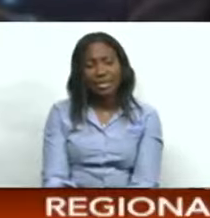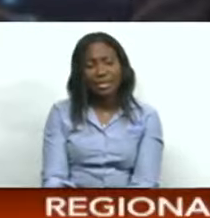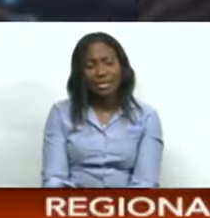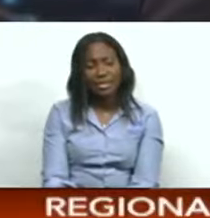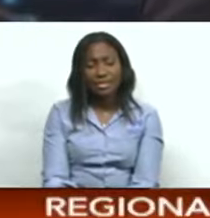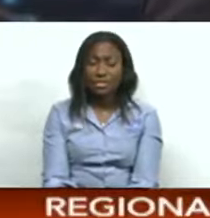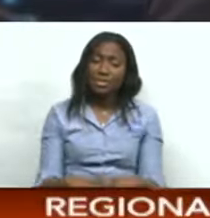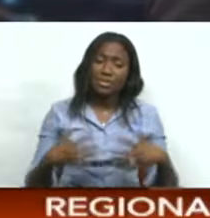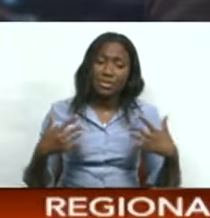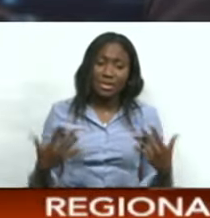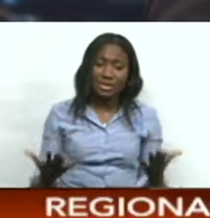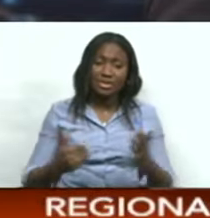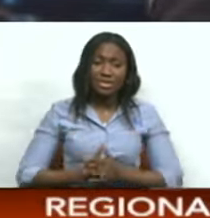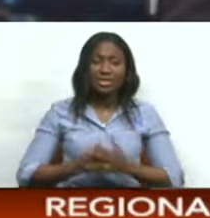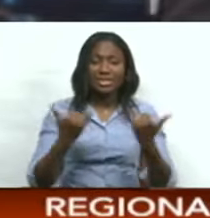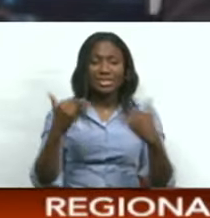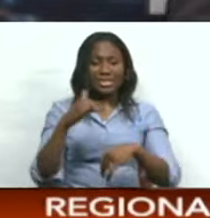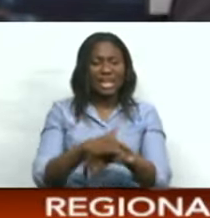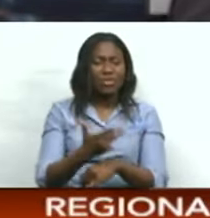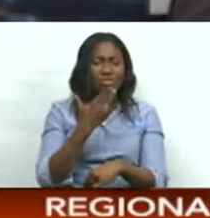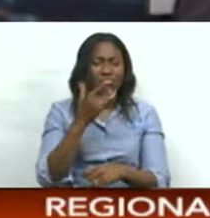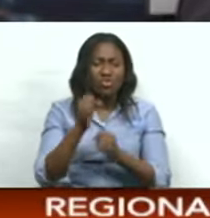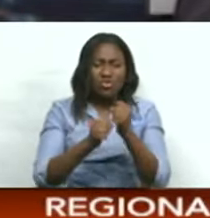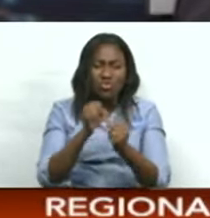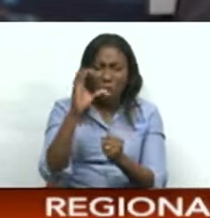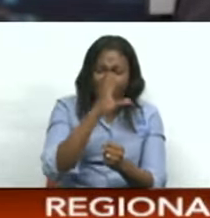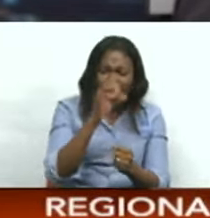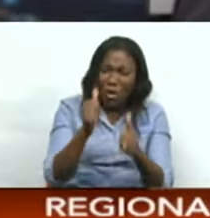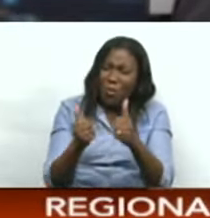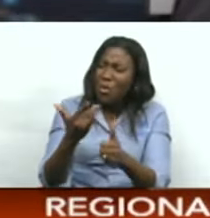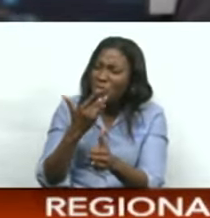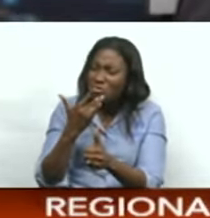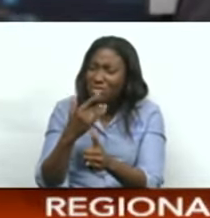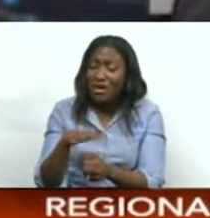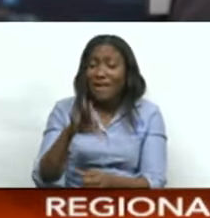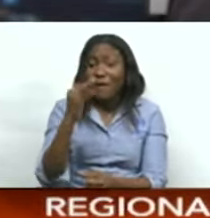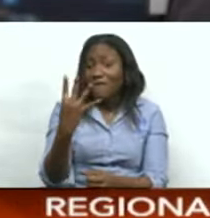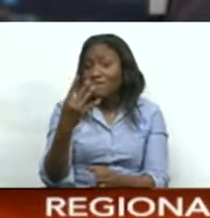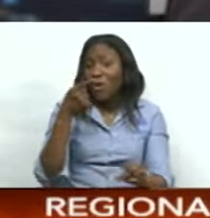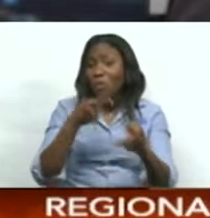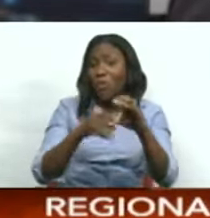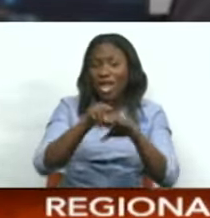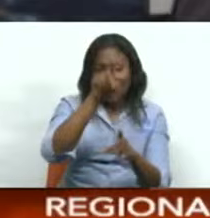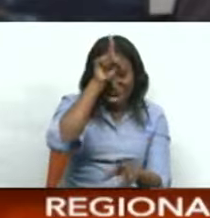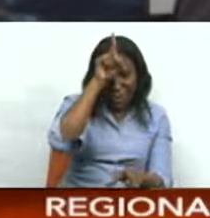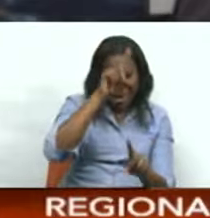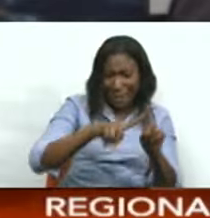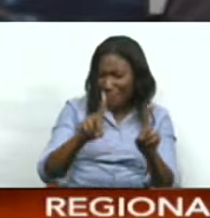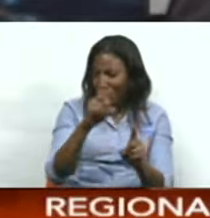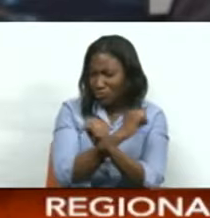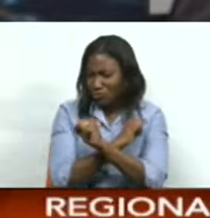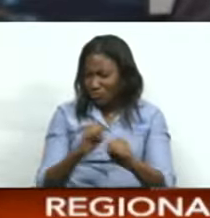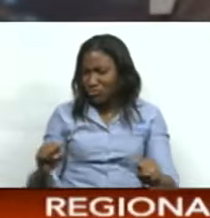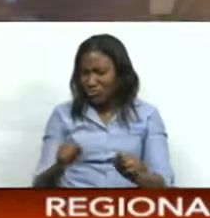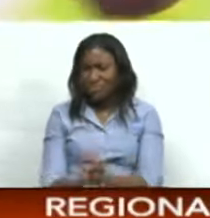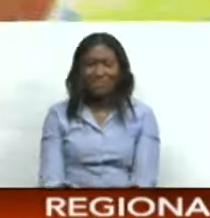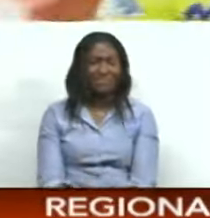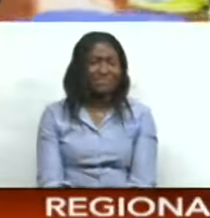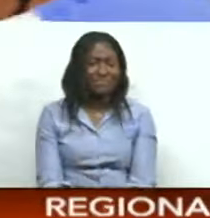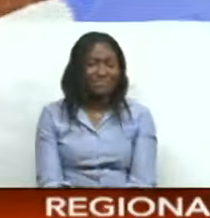Well, choosing tonight's sports high was a bit of a task. We found four goals in Germany. One of them, though, ruled them all.